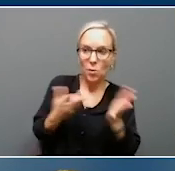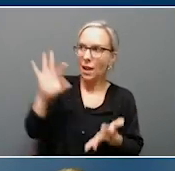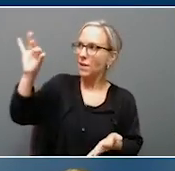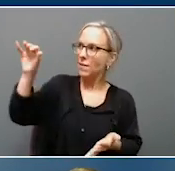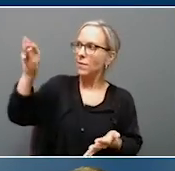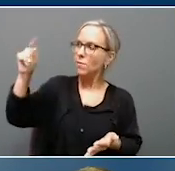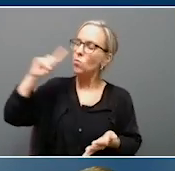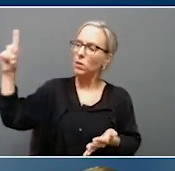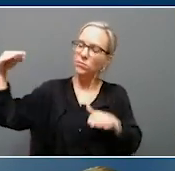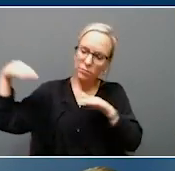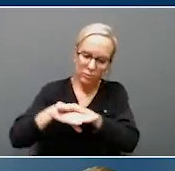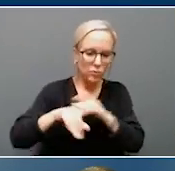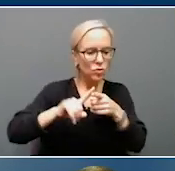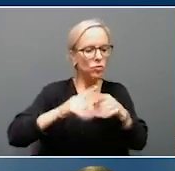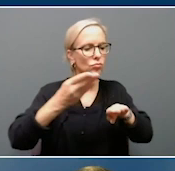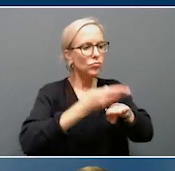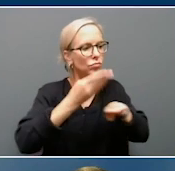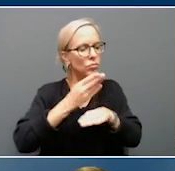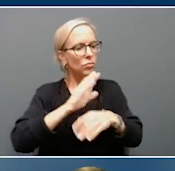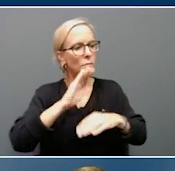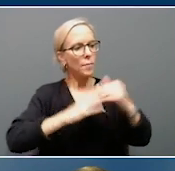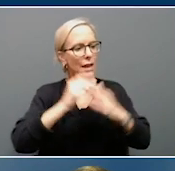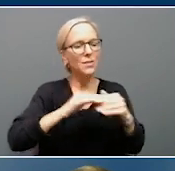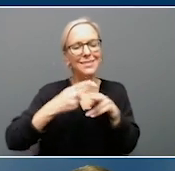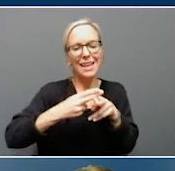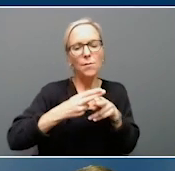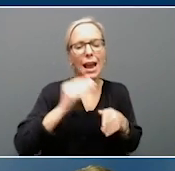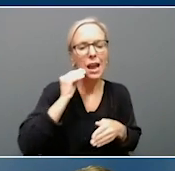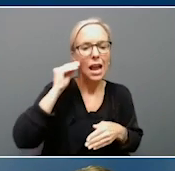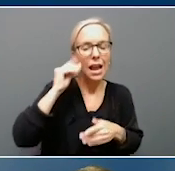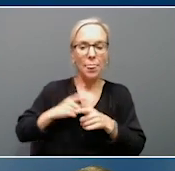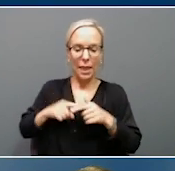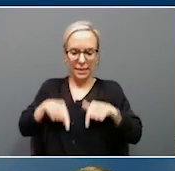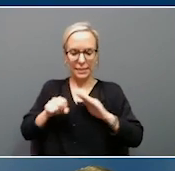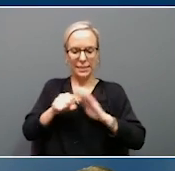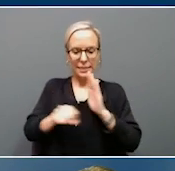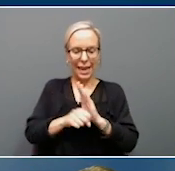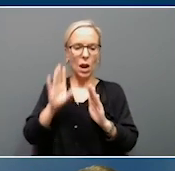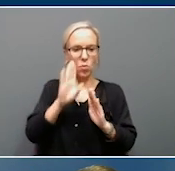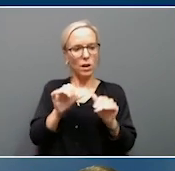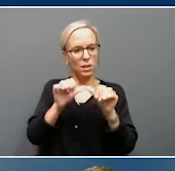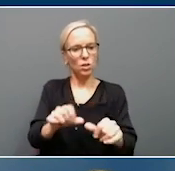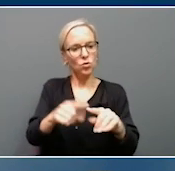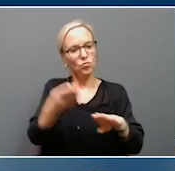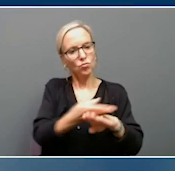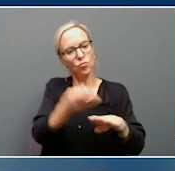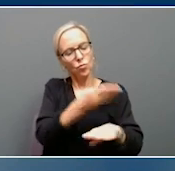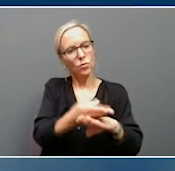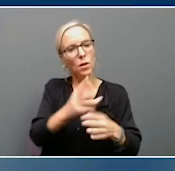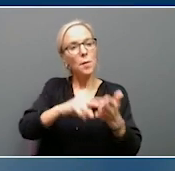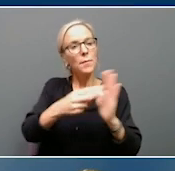build what they call temporary housing that the state will then make improvements to so that it can be long-term permanent